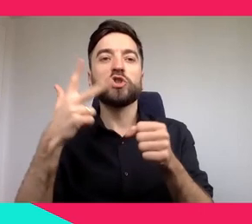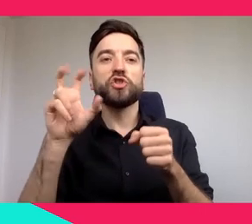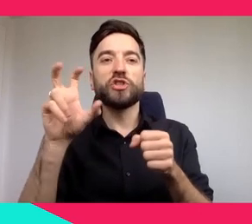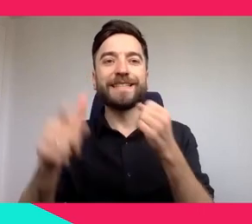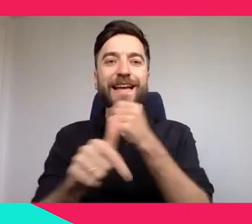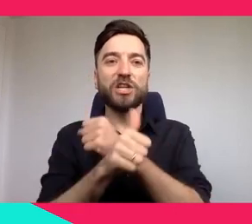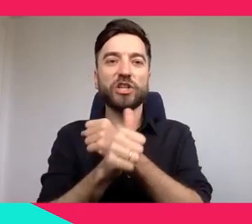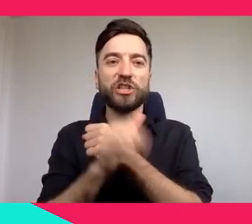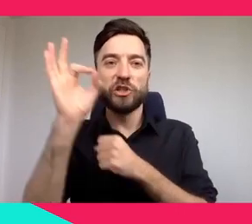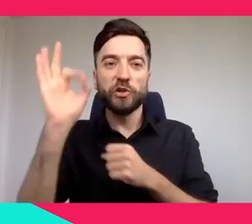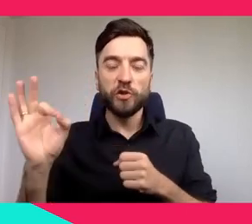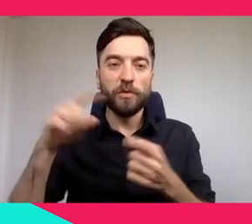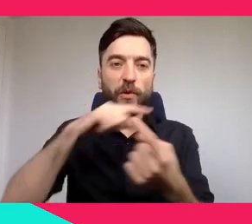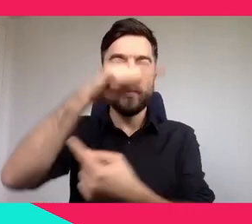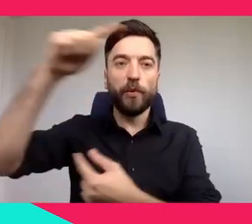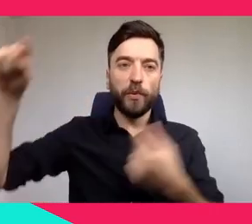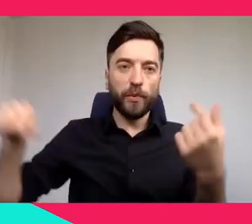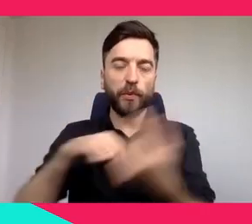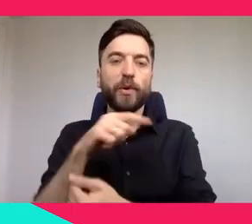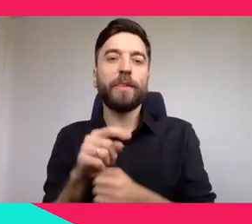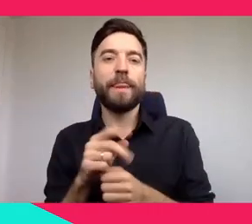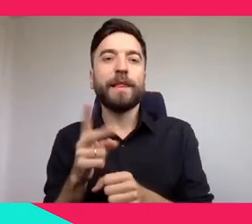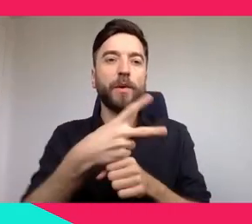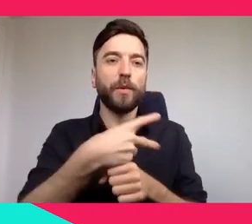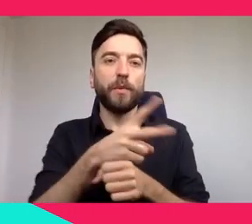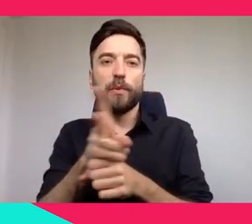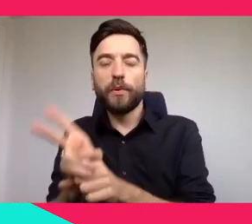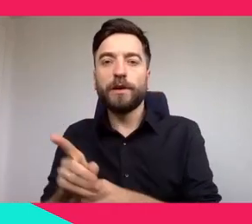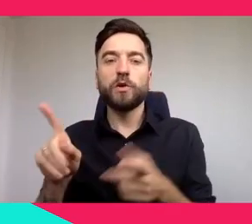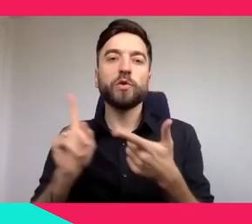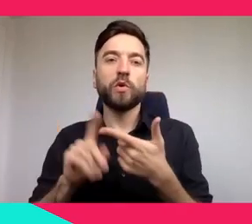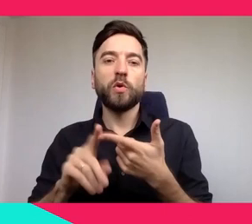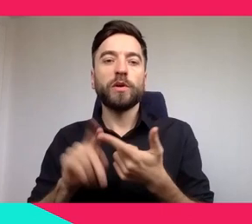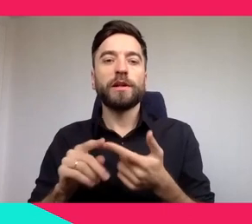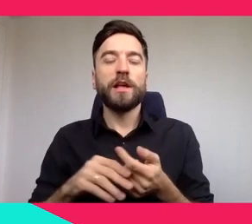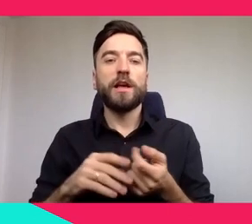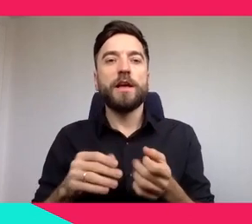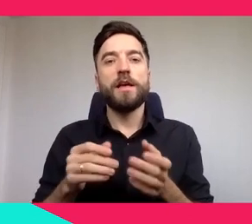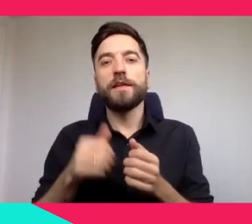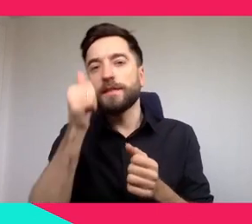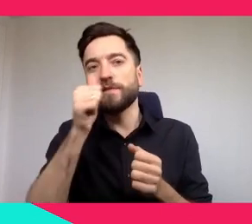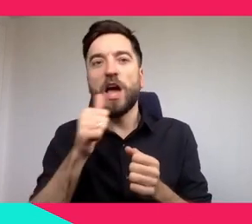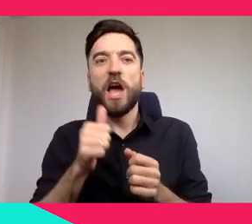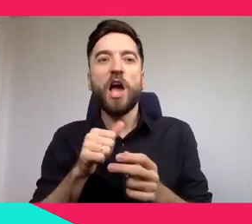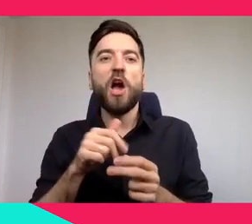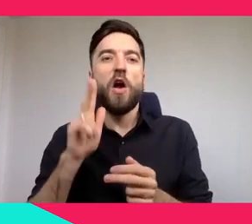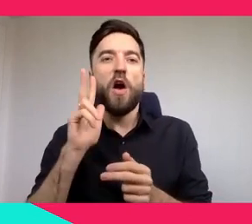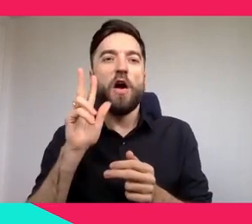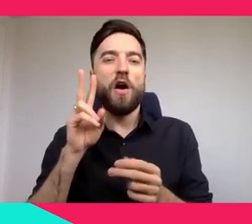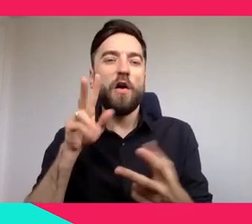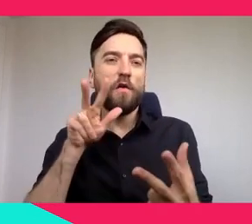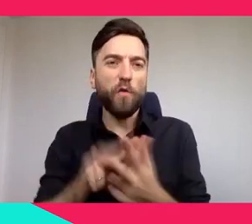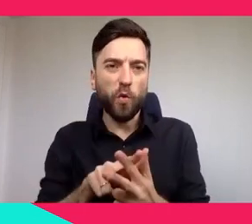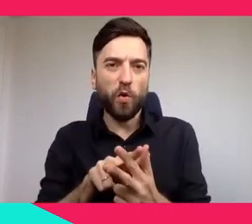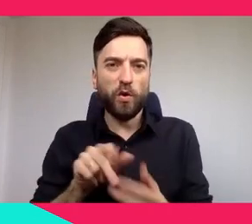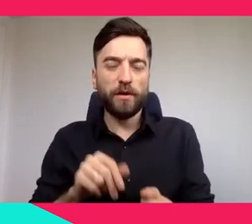virtual reality production, but this one is multi-user and free roaming. Free roaming means that visitors equipped with a